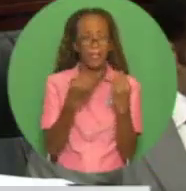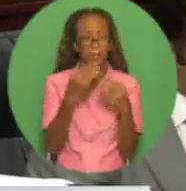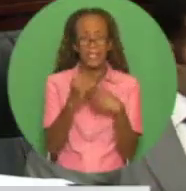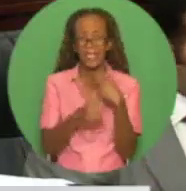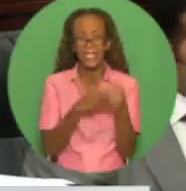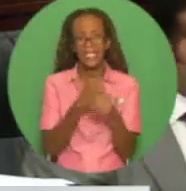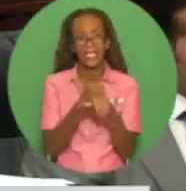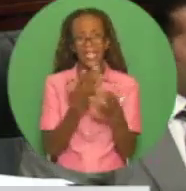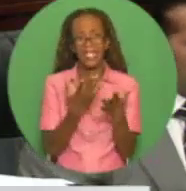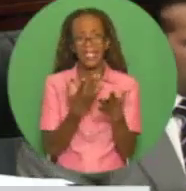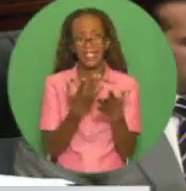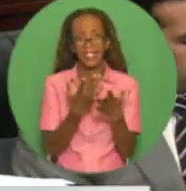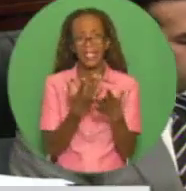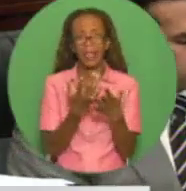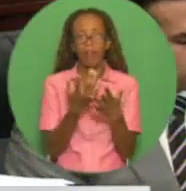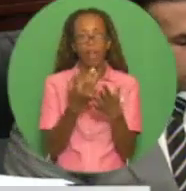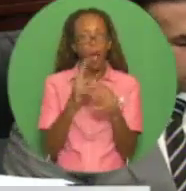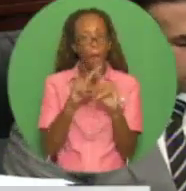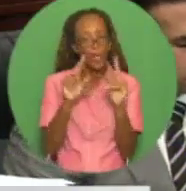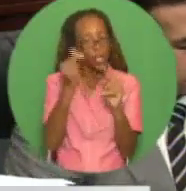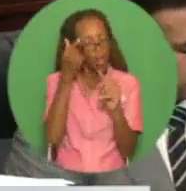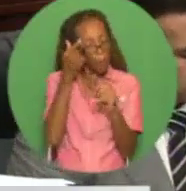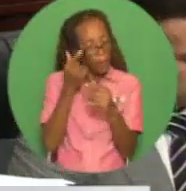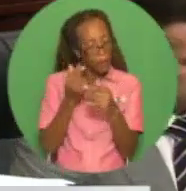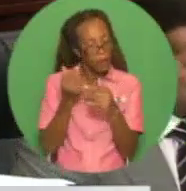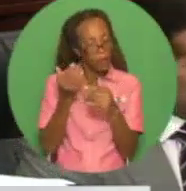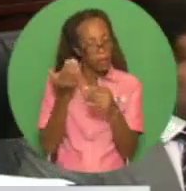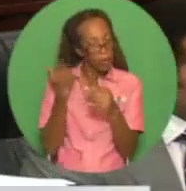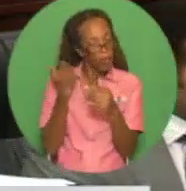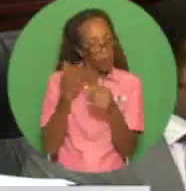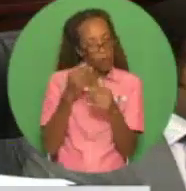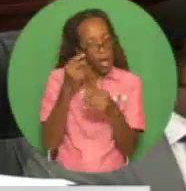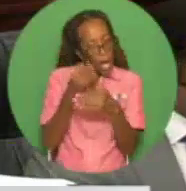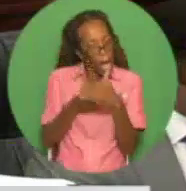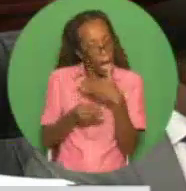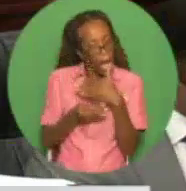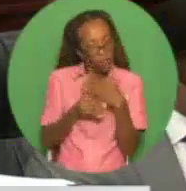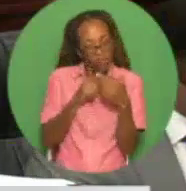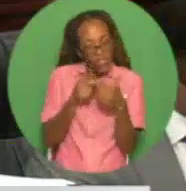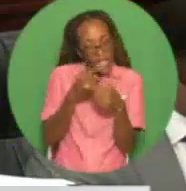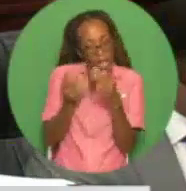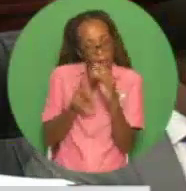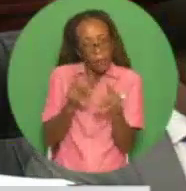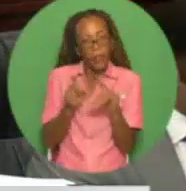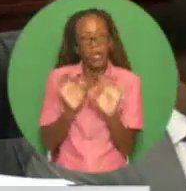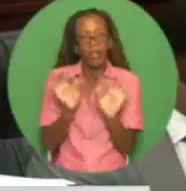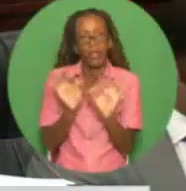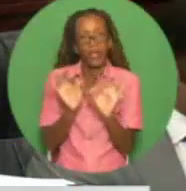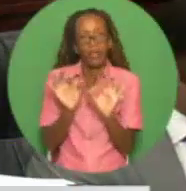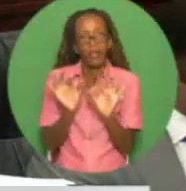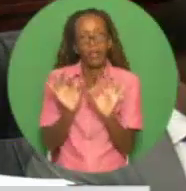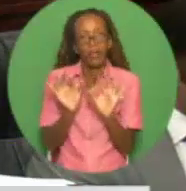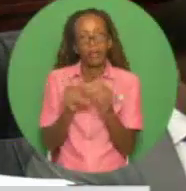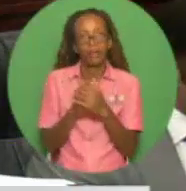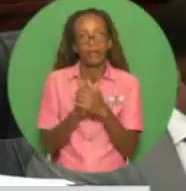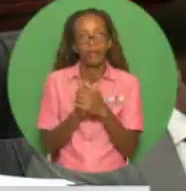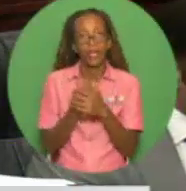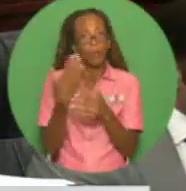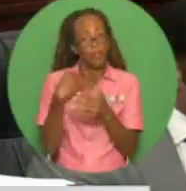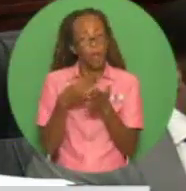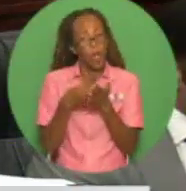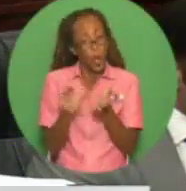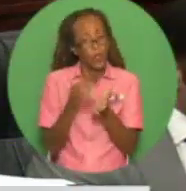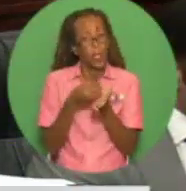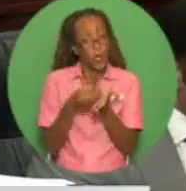a fact hidden from the public by the previous government. Indeed, the huge and unsustainable losses in the